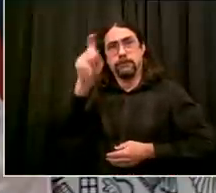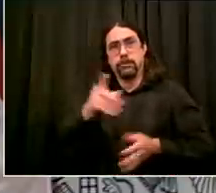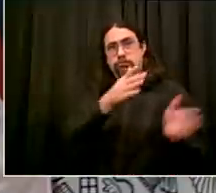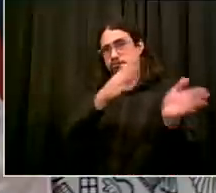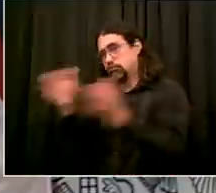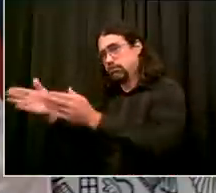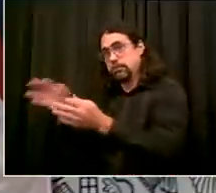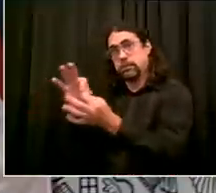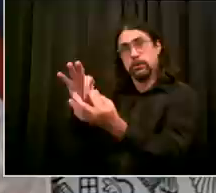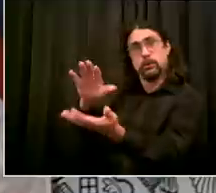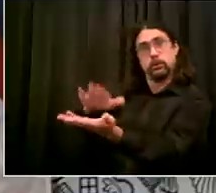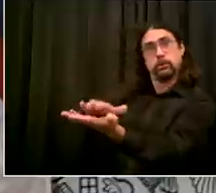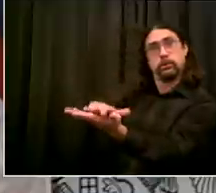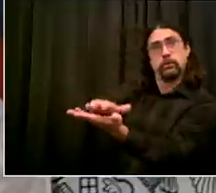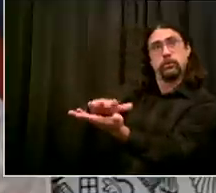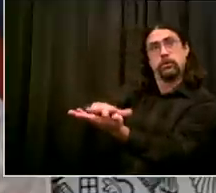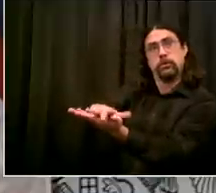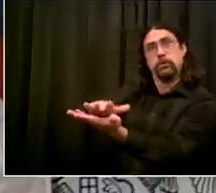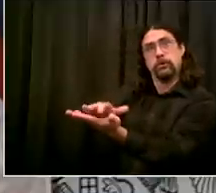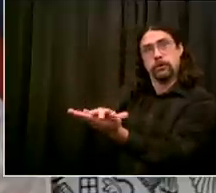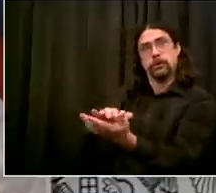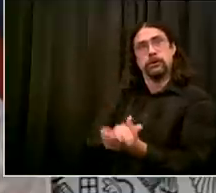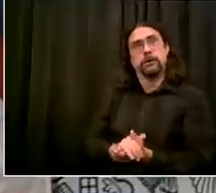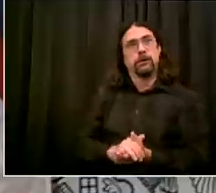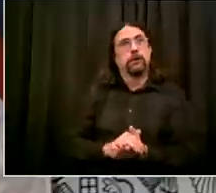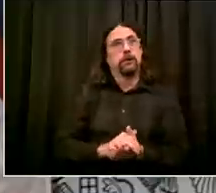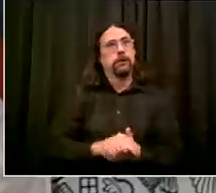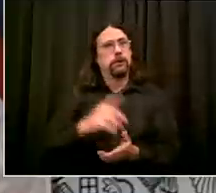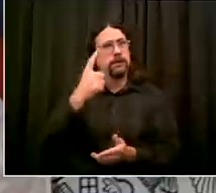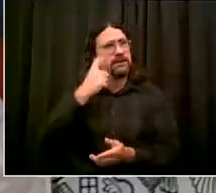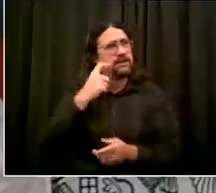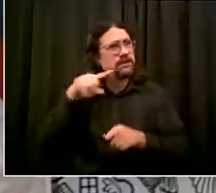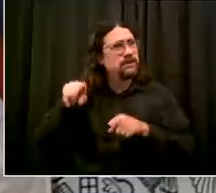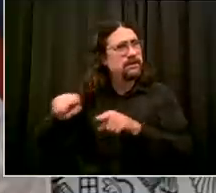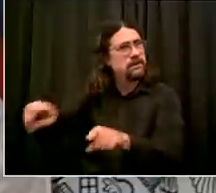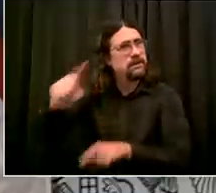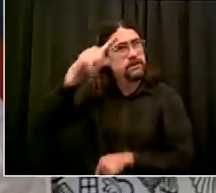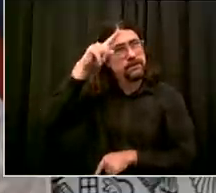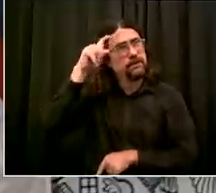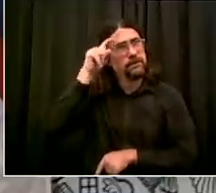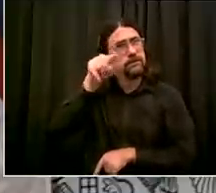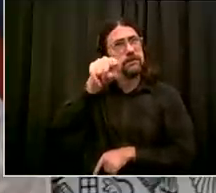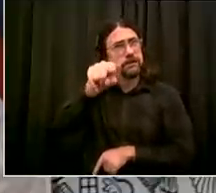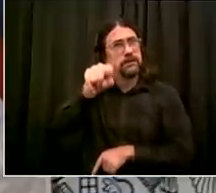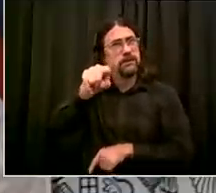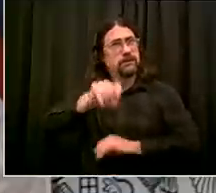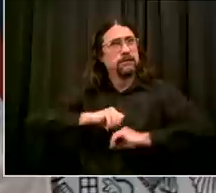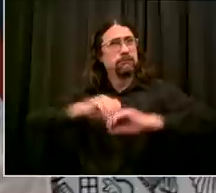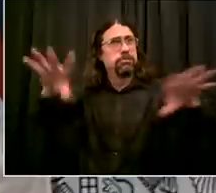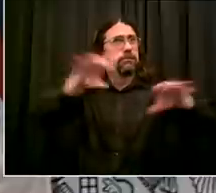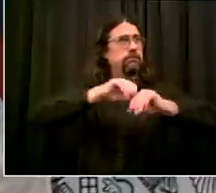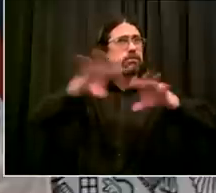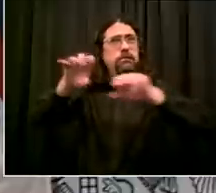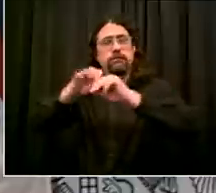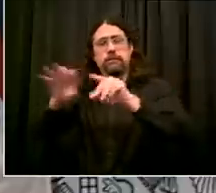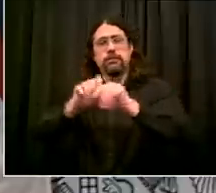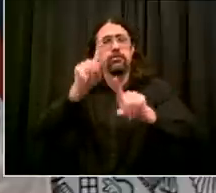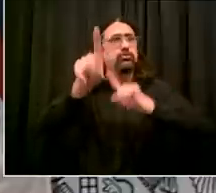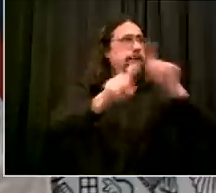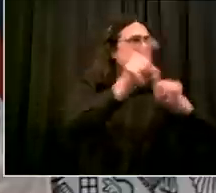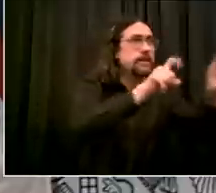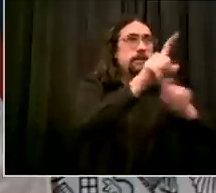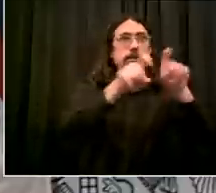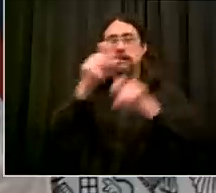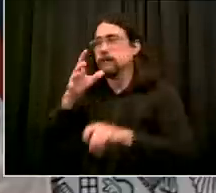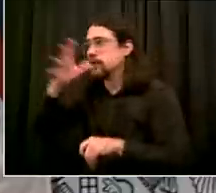so what does that tell you about parents apprehension about the in-school setting being safe for their kids Al it's natural